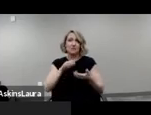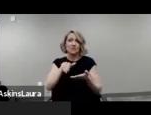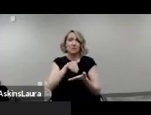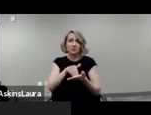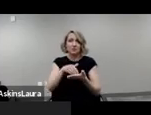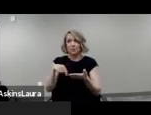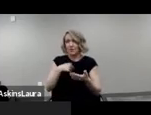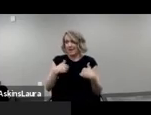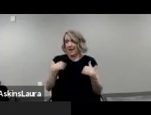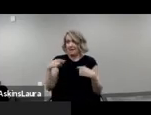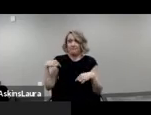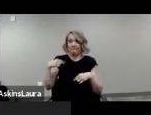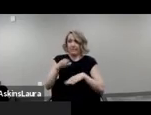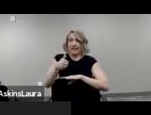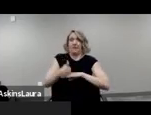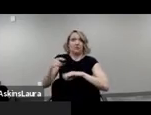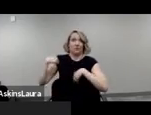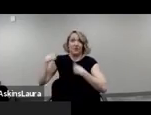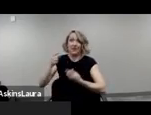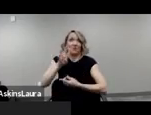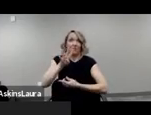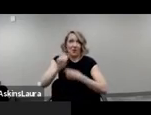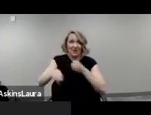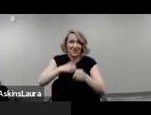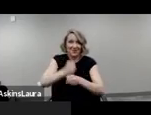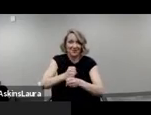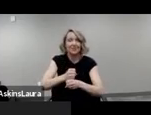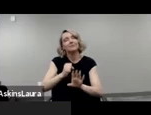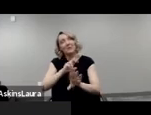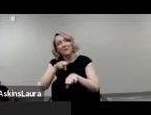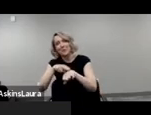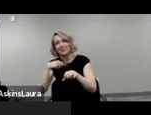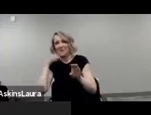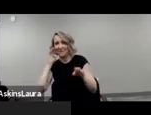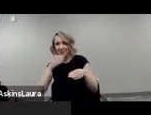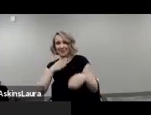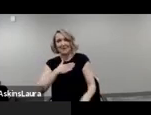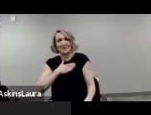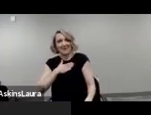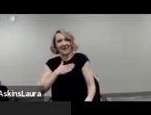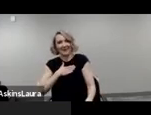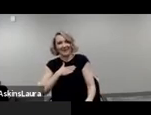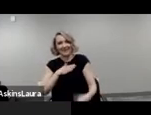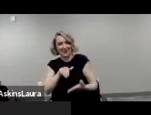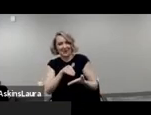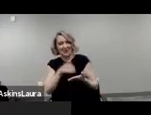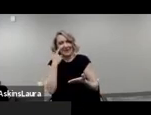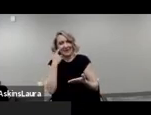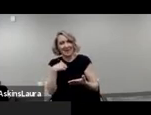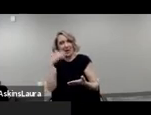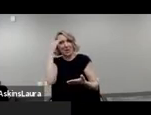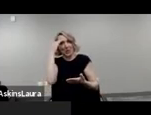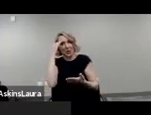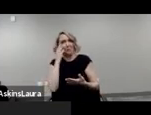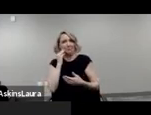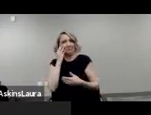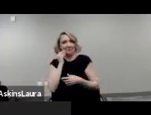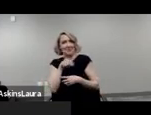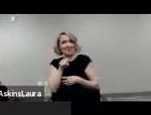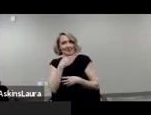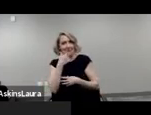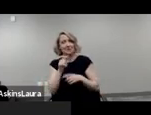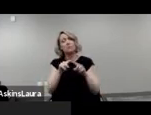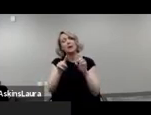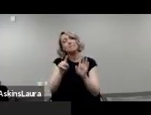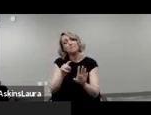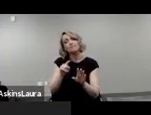And of course, I'm going to tend to focus on our centers because that's what I know best. But they are very unique in the sense that we are